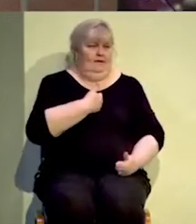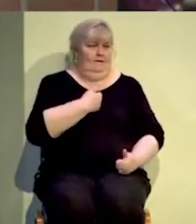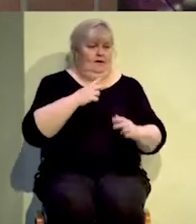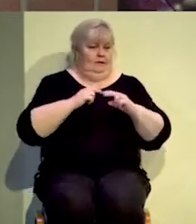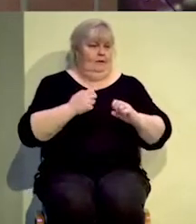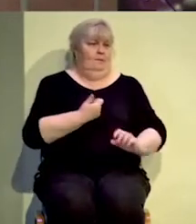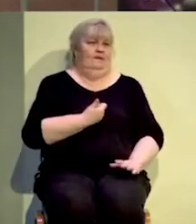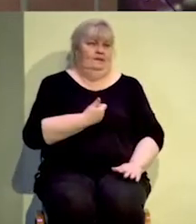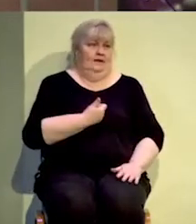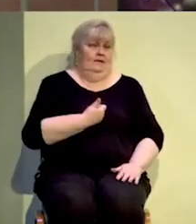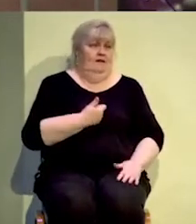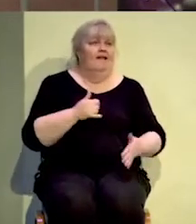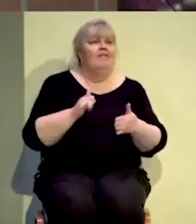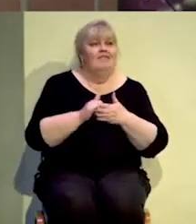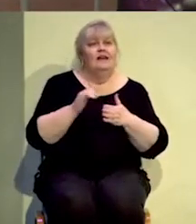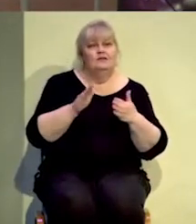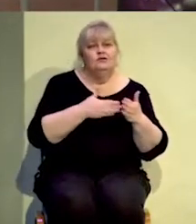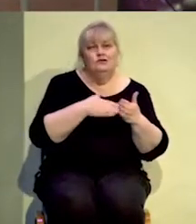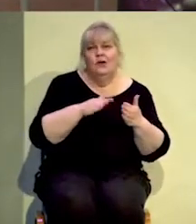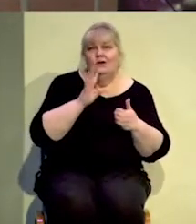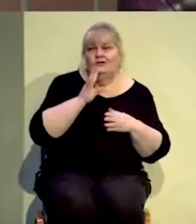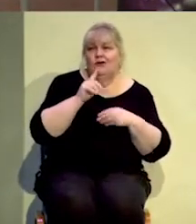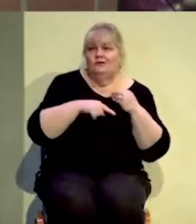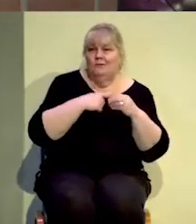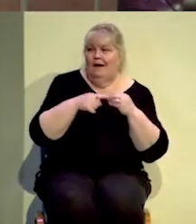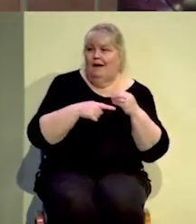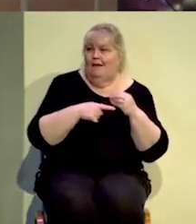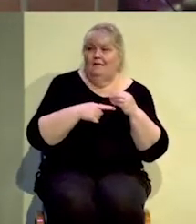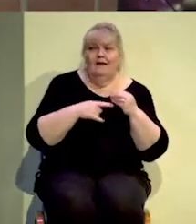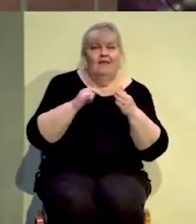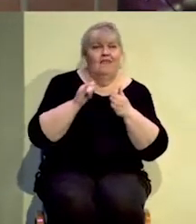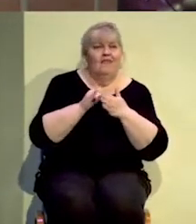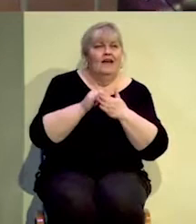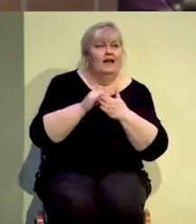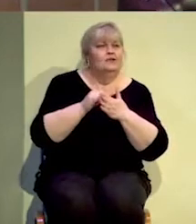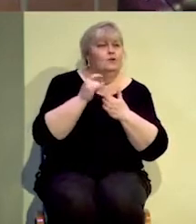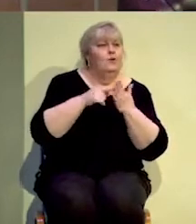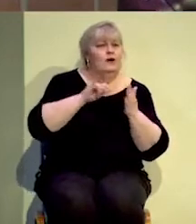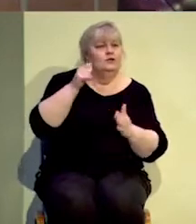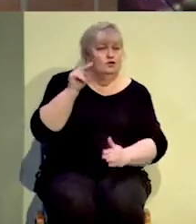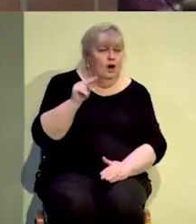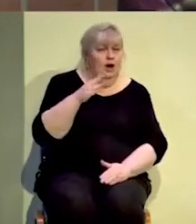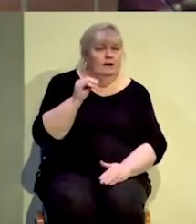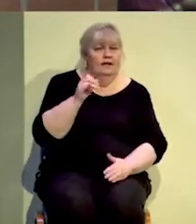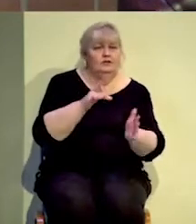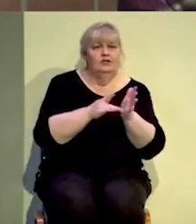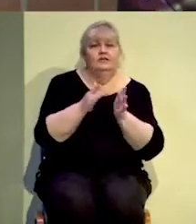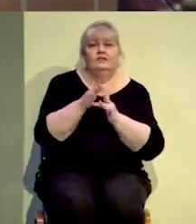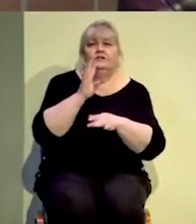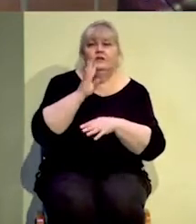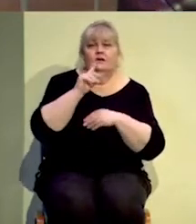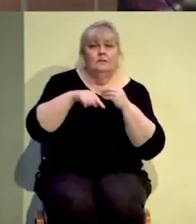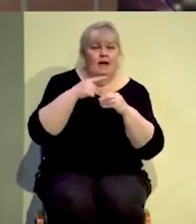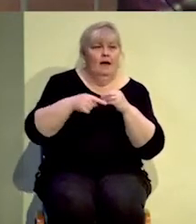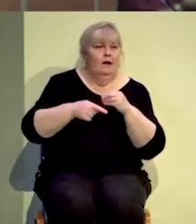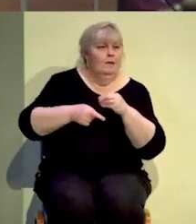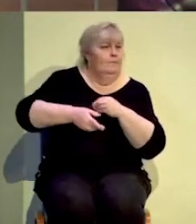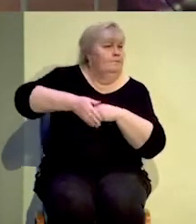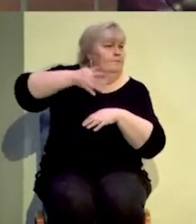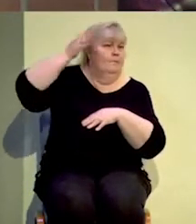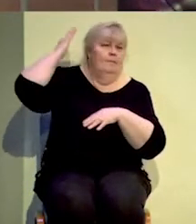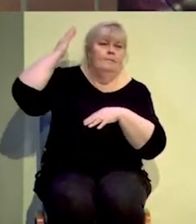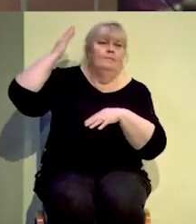Charlie Daniels talked about in 1996 on his album. That's what John and Jesus talked about in the first century.